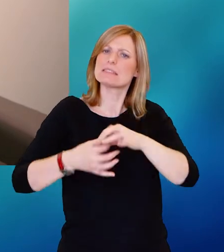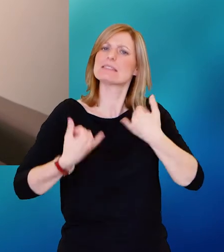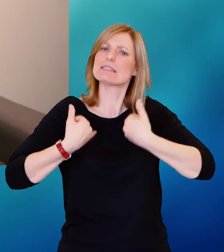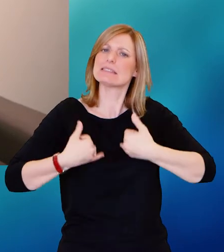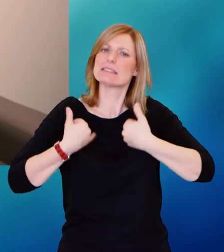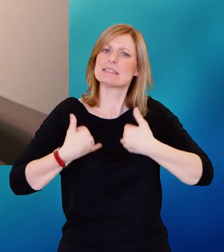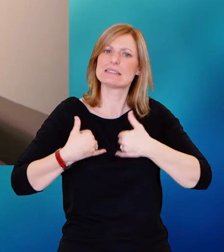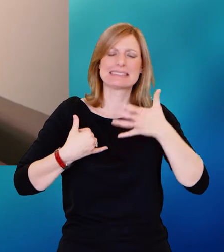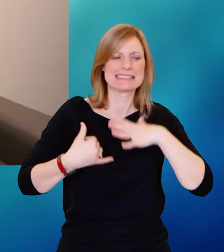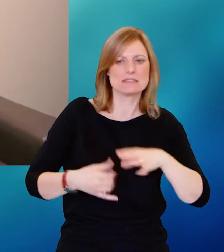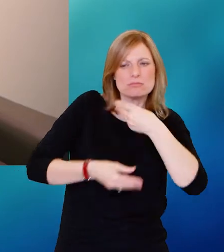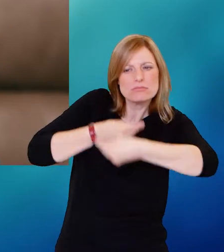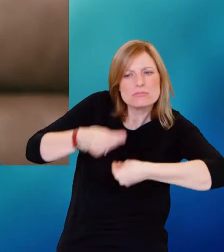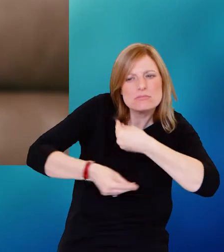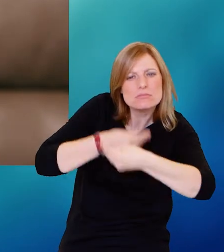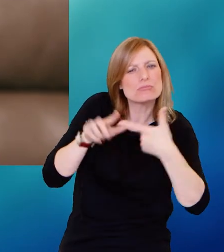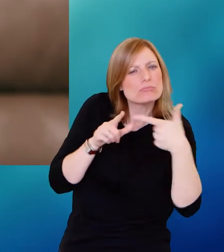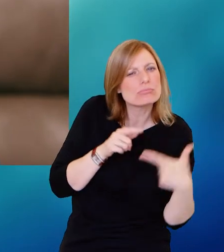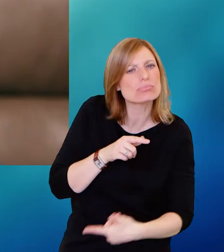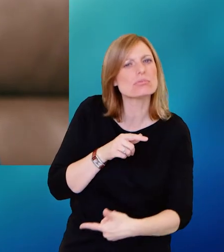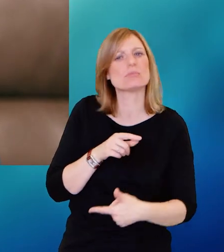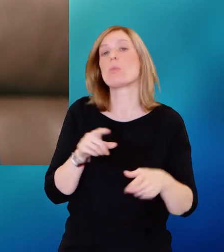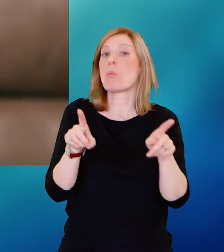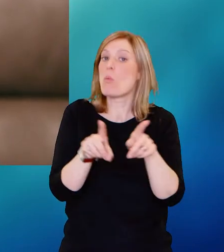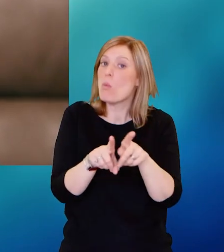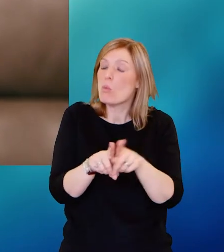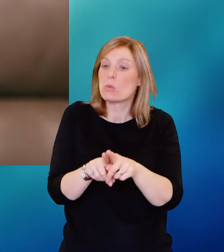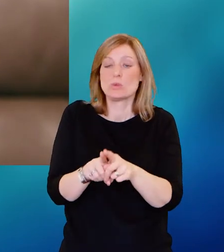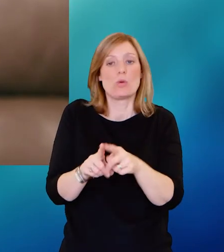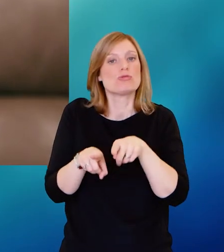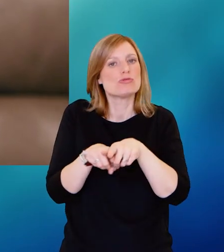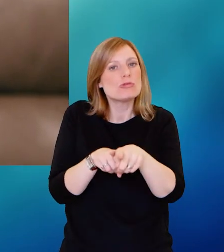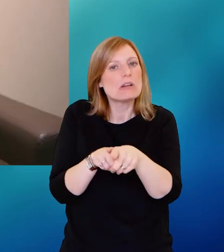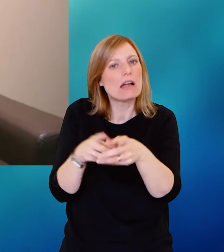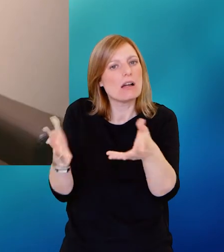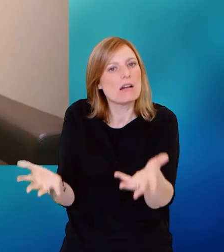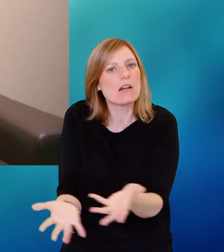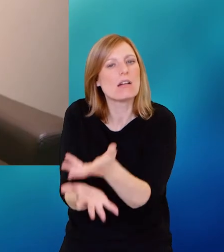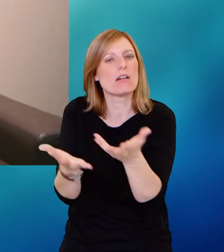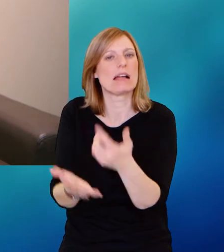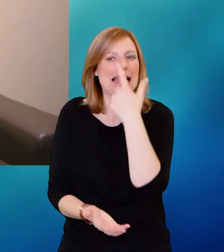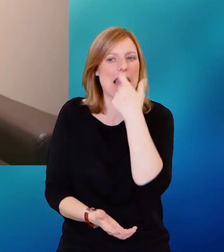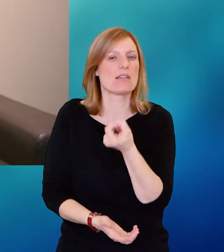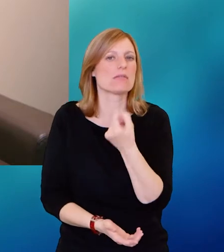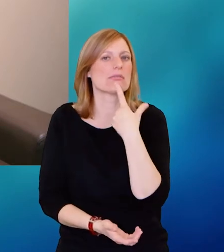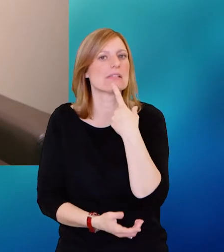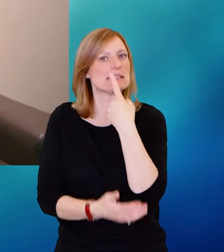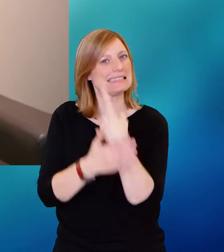they have more information about their condition. And we also actively promote patients self-administering and medicate themselves